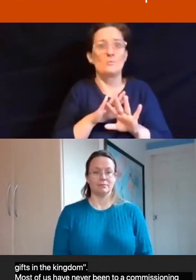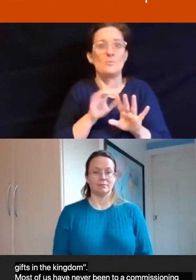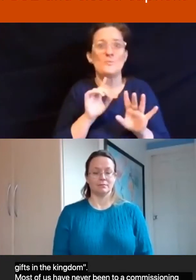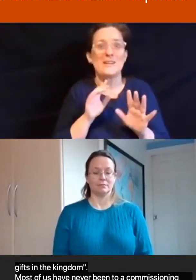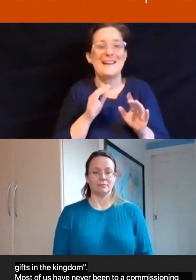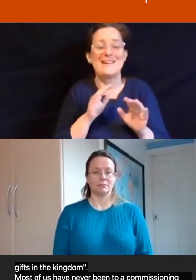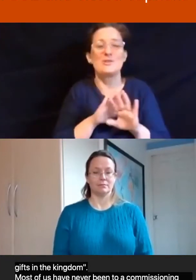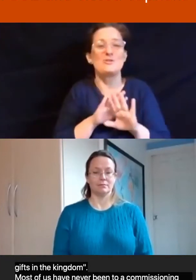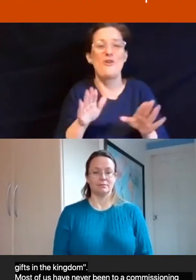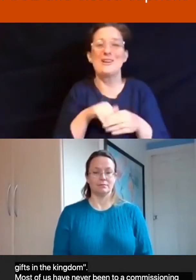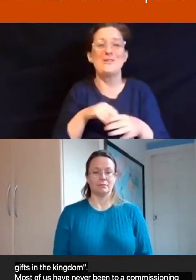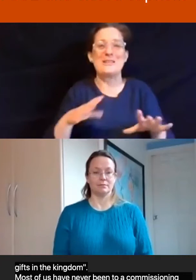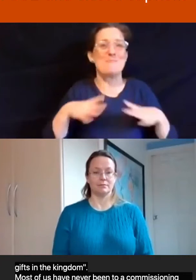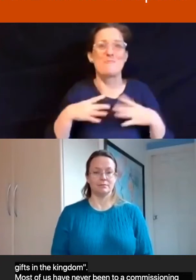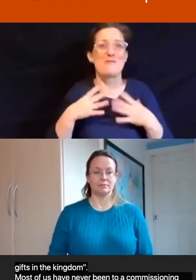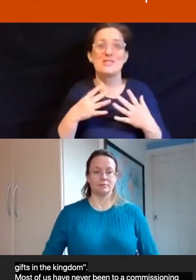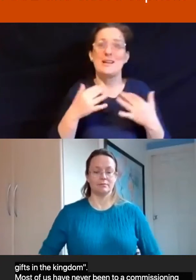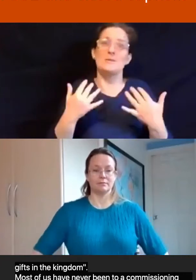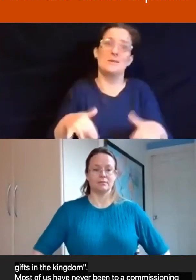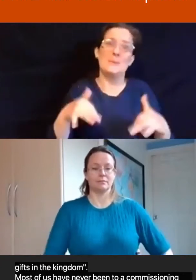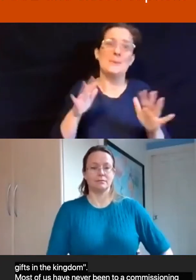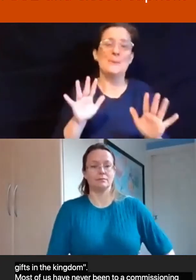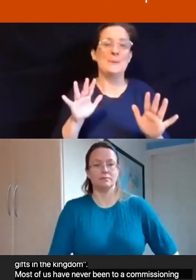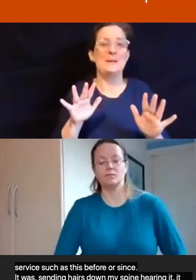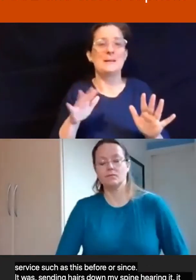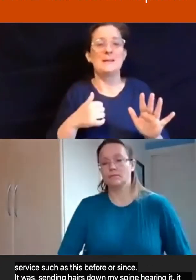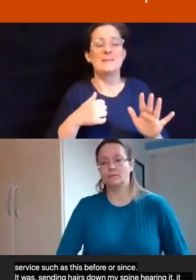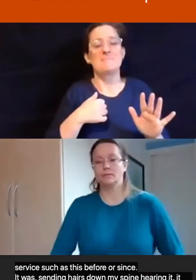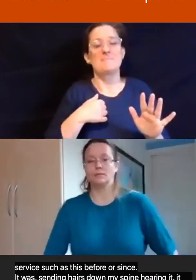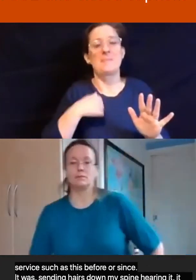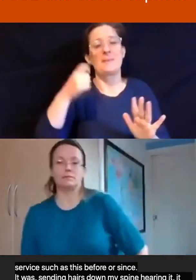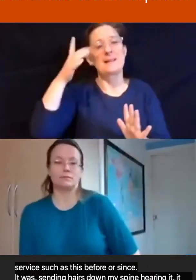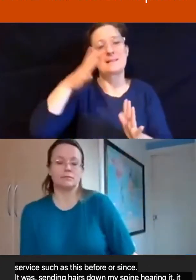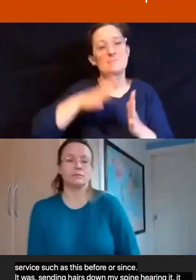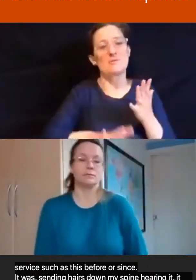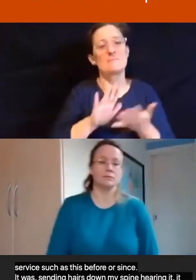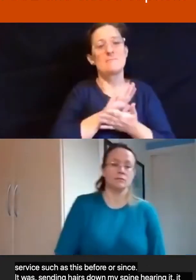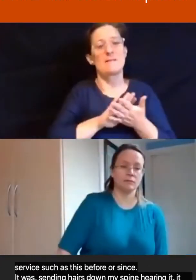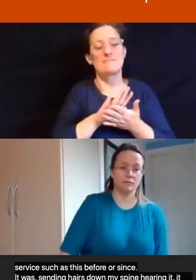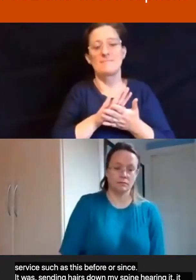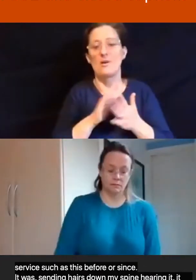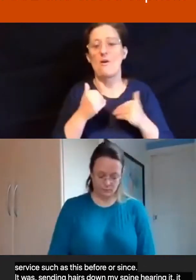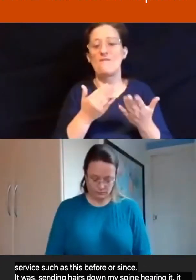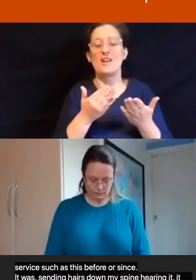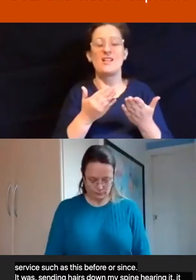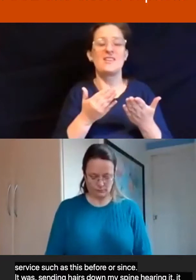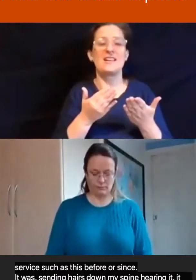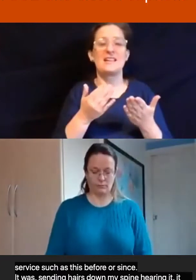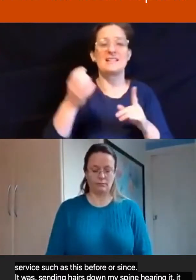happened. This experience brought to my mind, being offered the sacrament of the